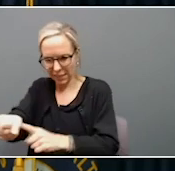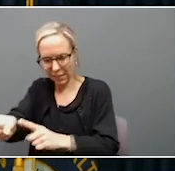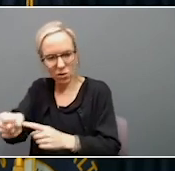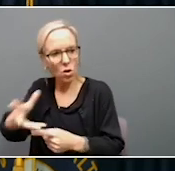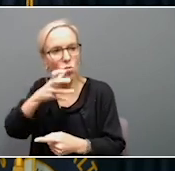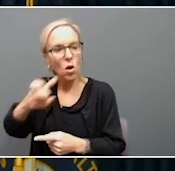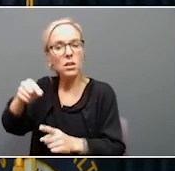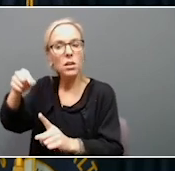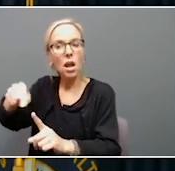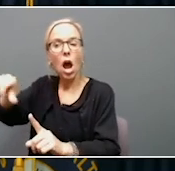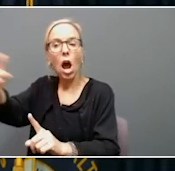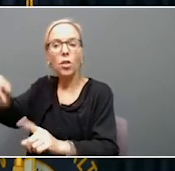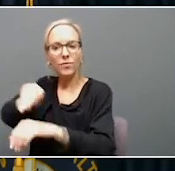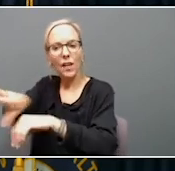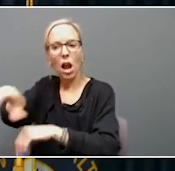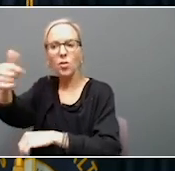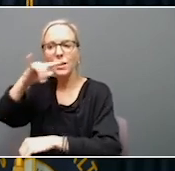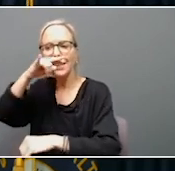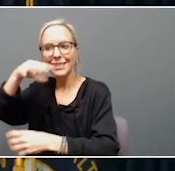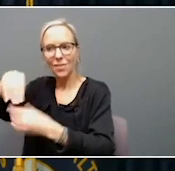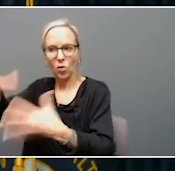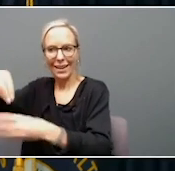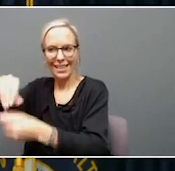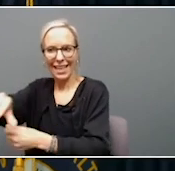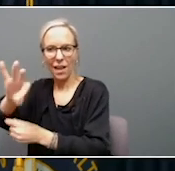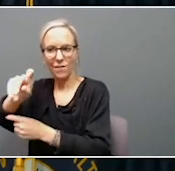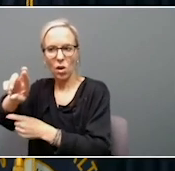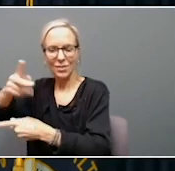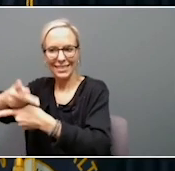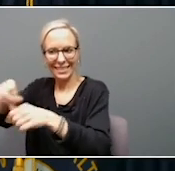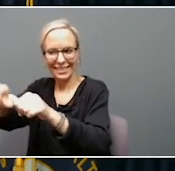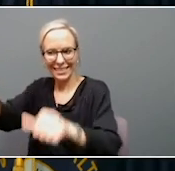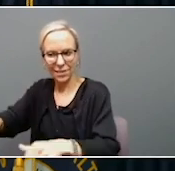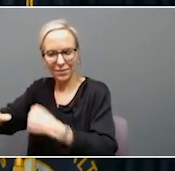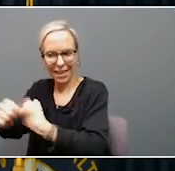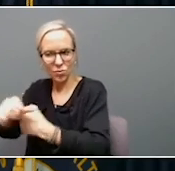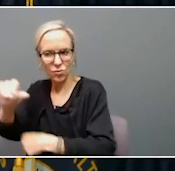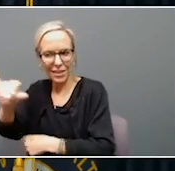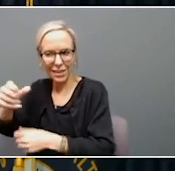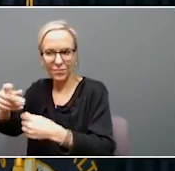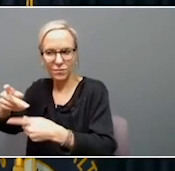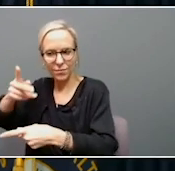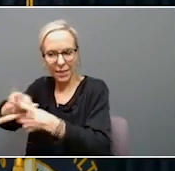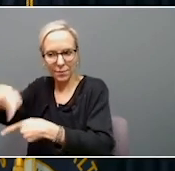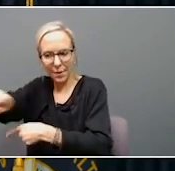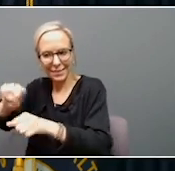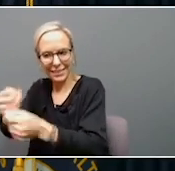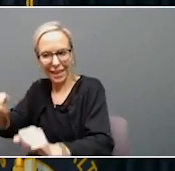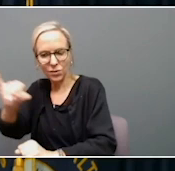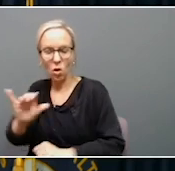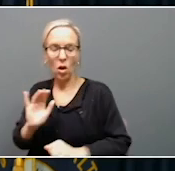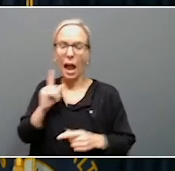foster care system in danger. So, listen, I believe that each of our social workers always tries to find